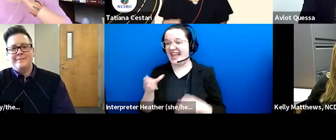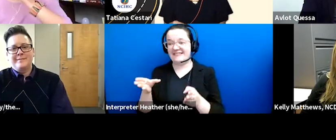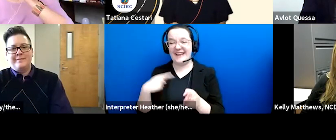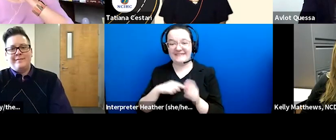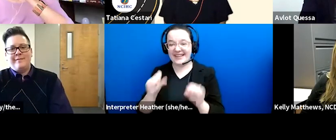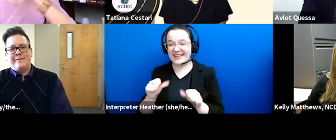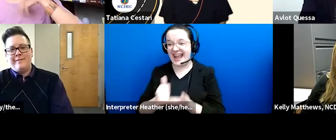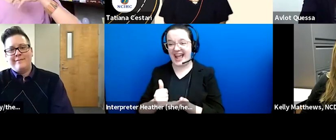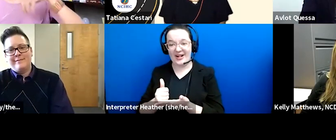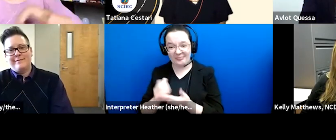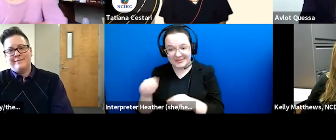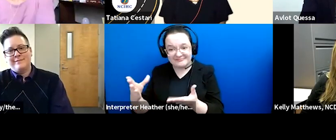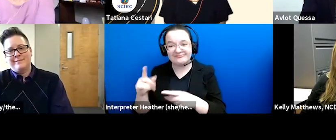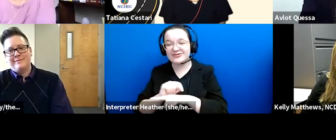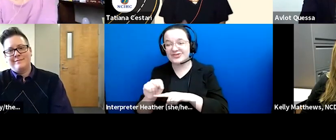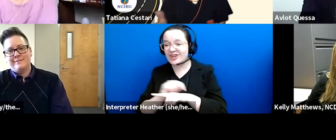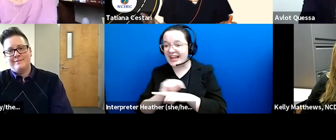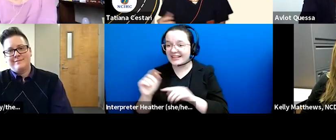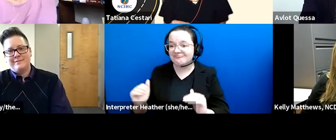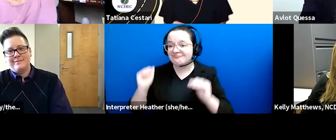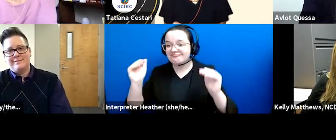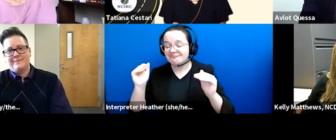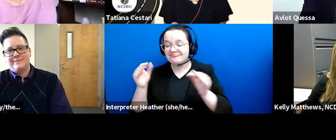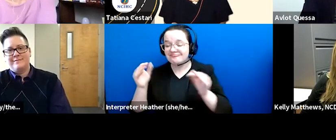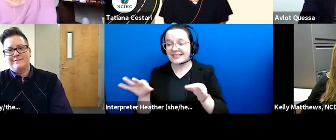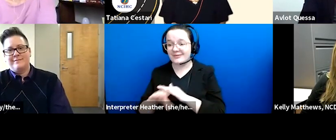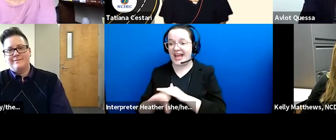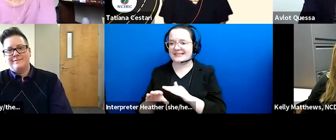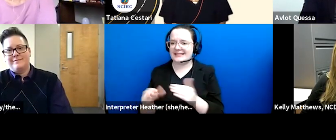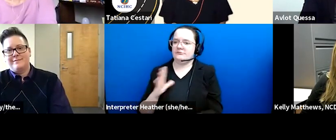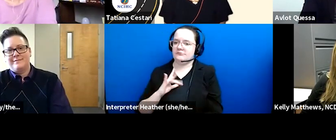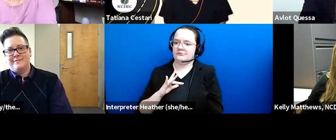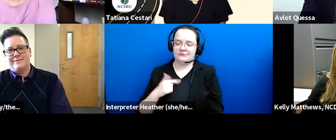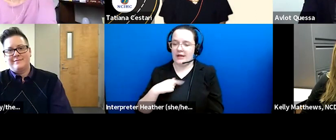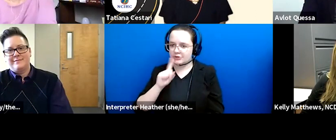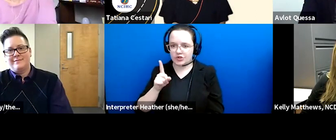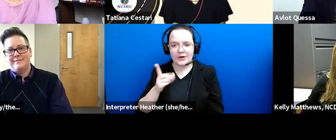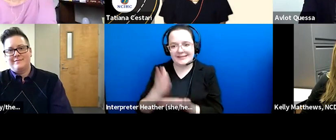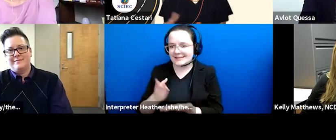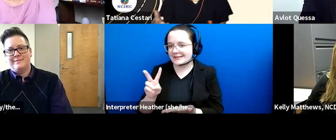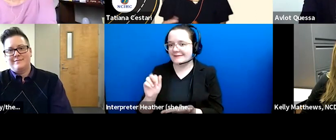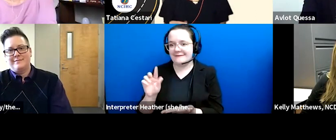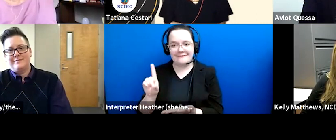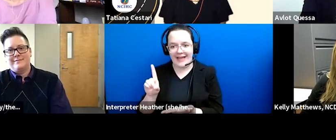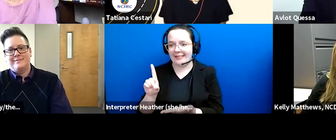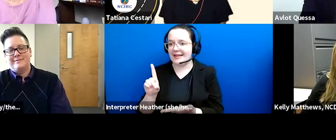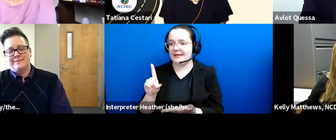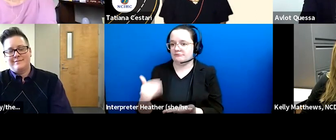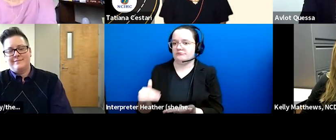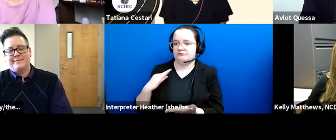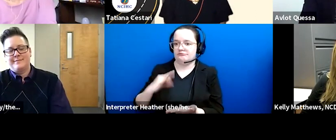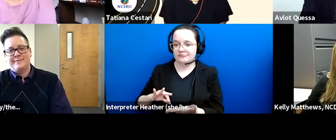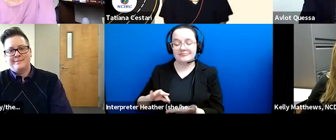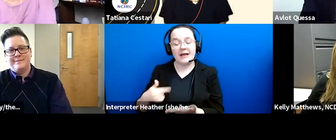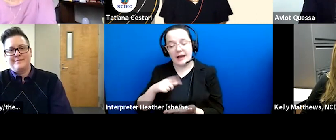with a training and advancing language access i'm sure you know it's valid and and i'm sure many people are